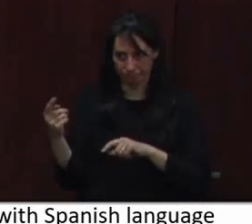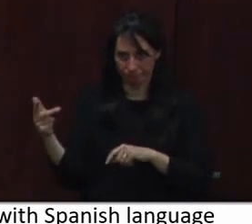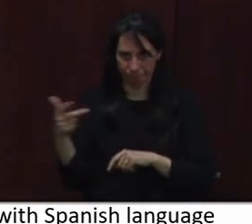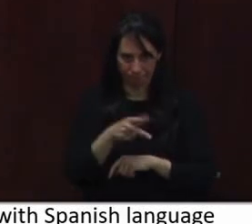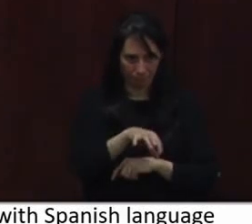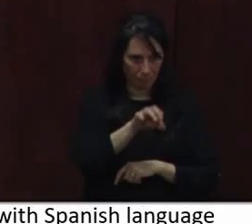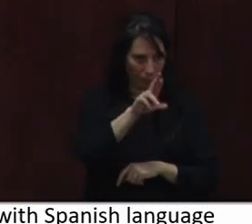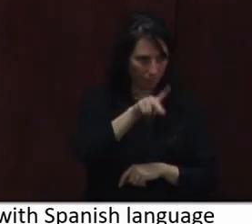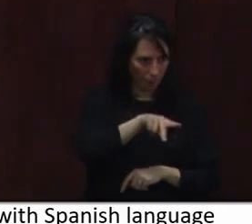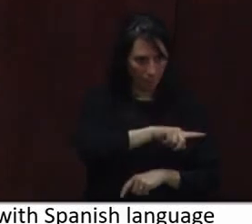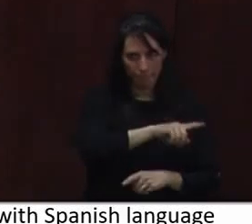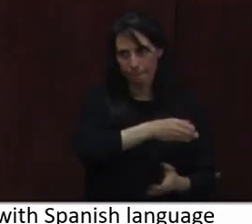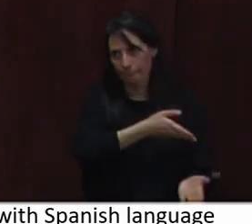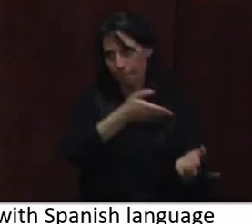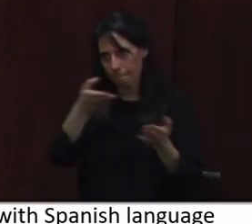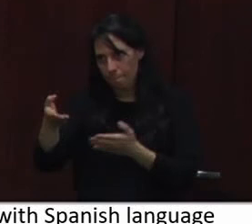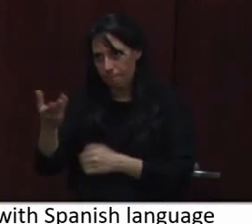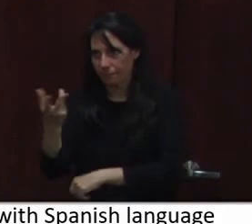concrete measure of equity.